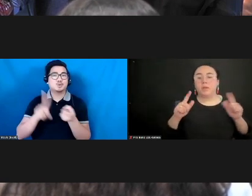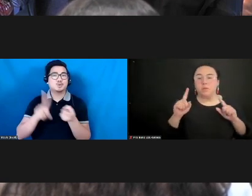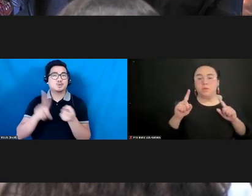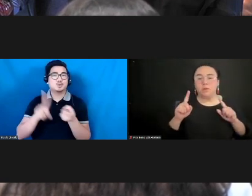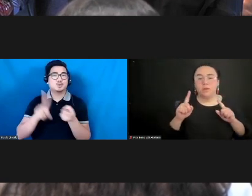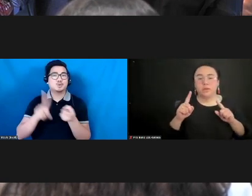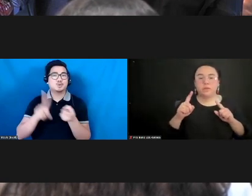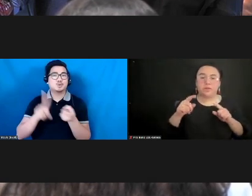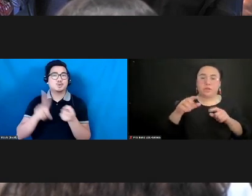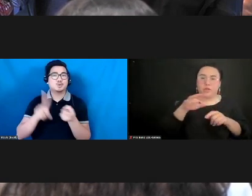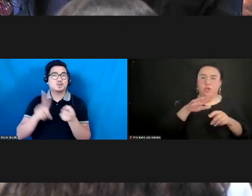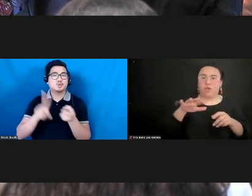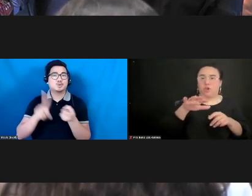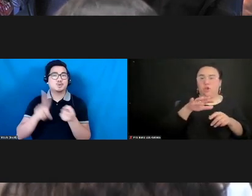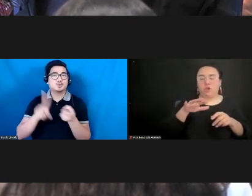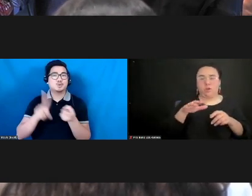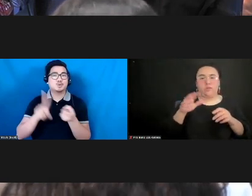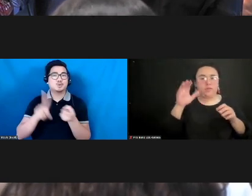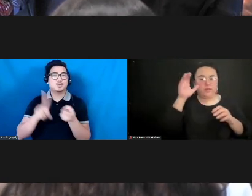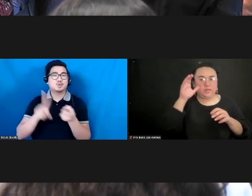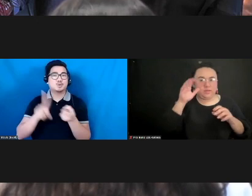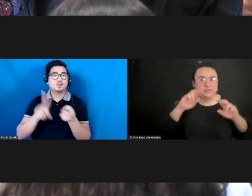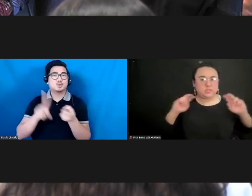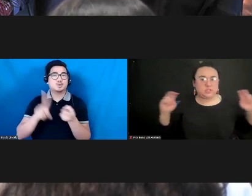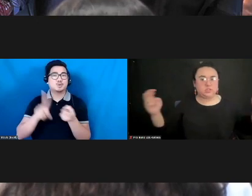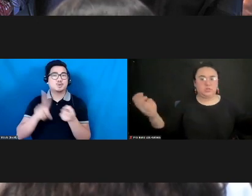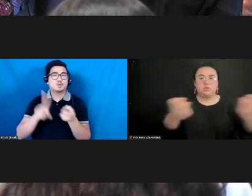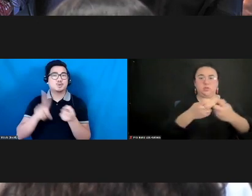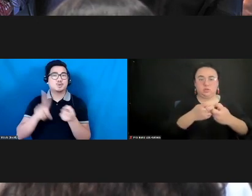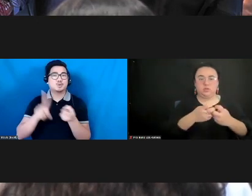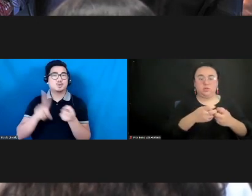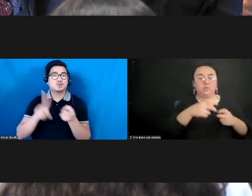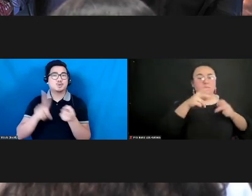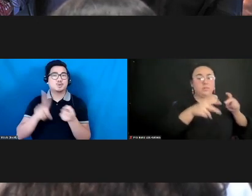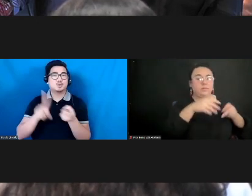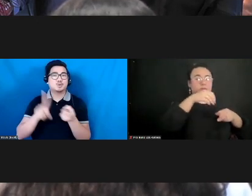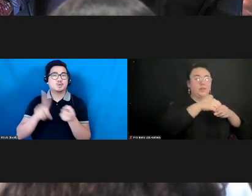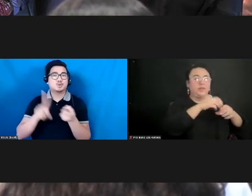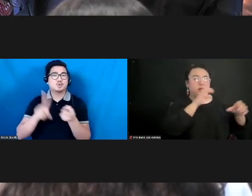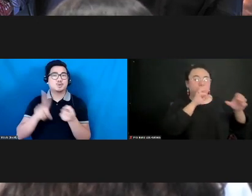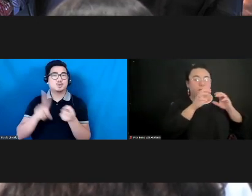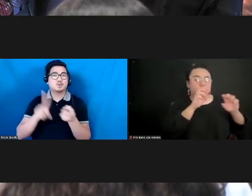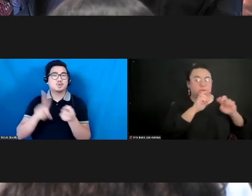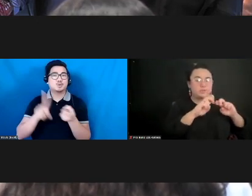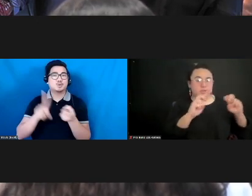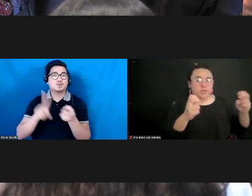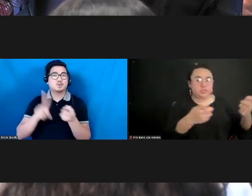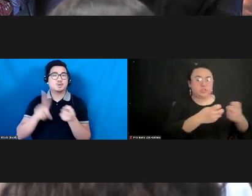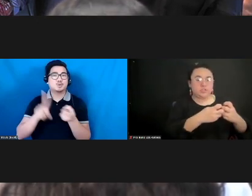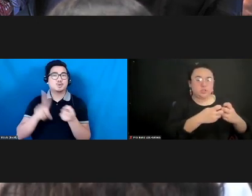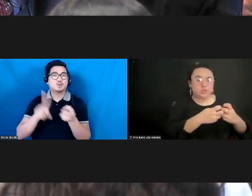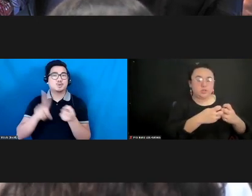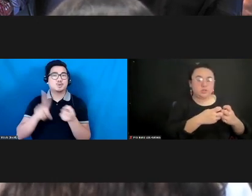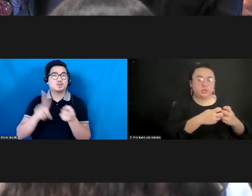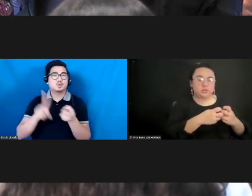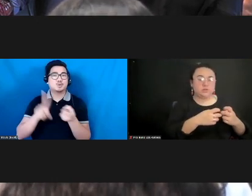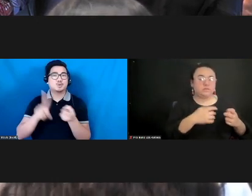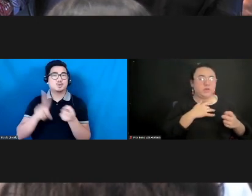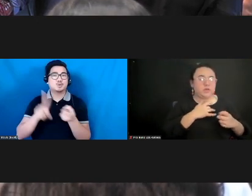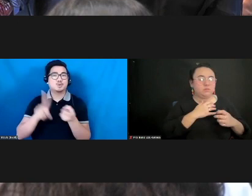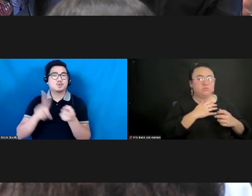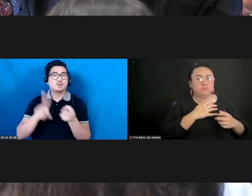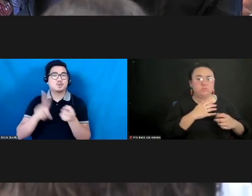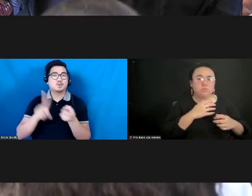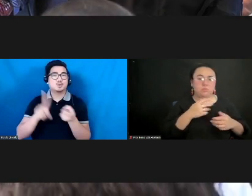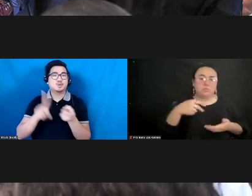We invite those in this conversation circle who are compelled to rise